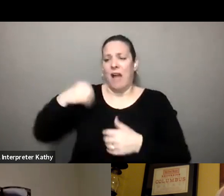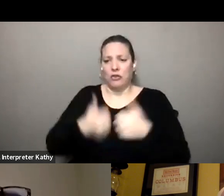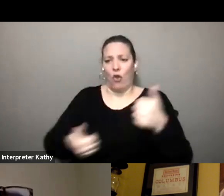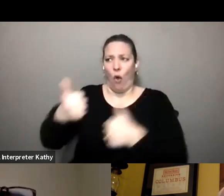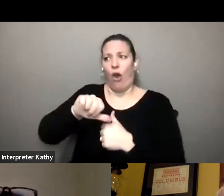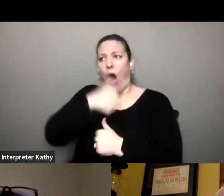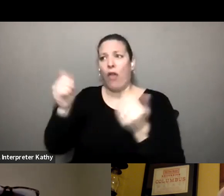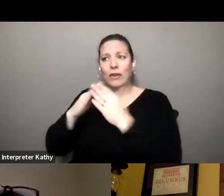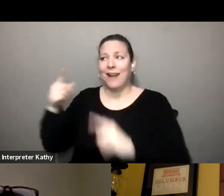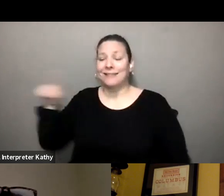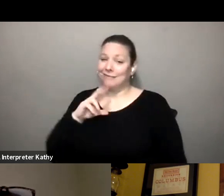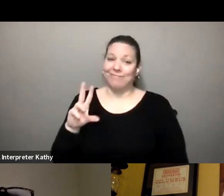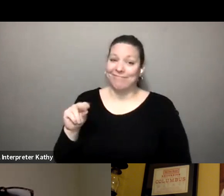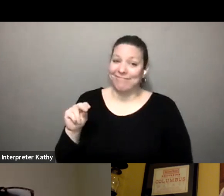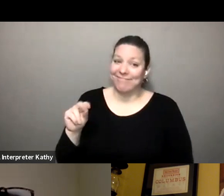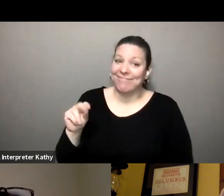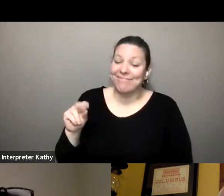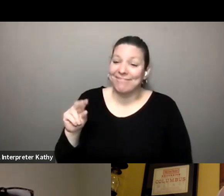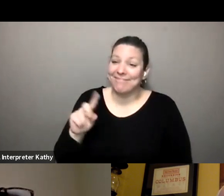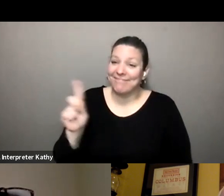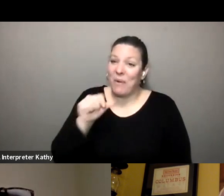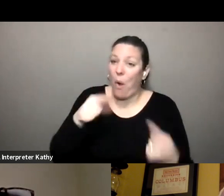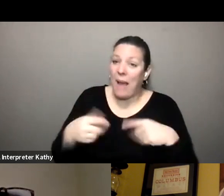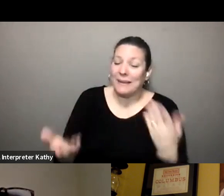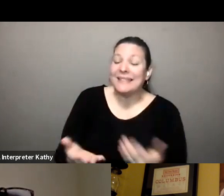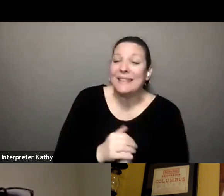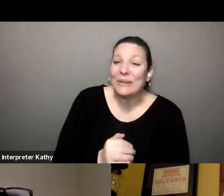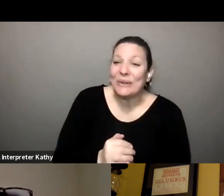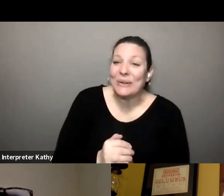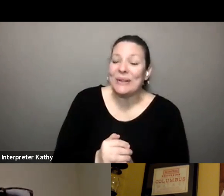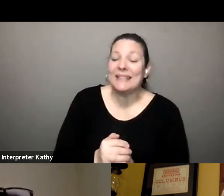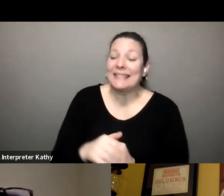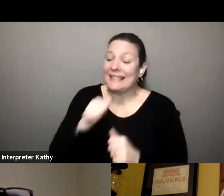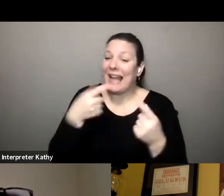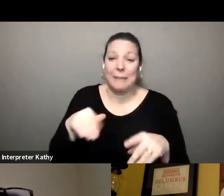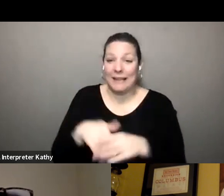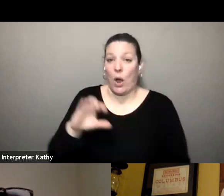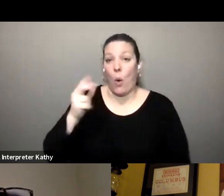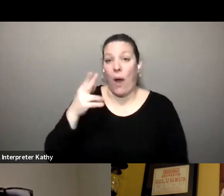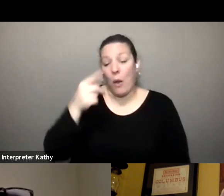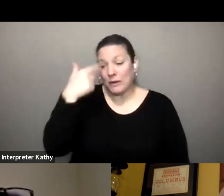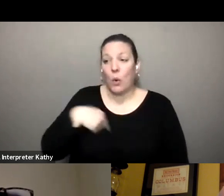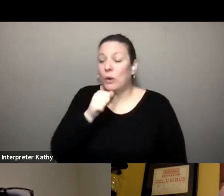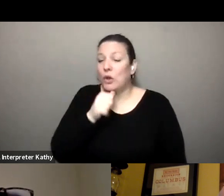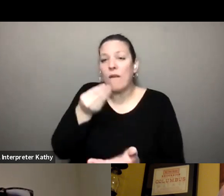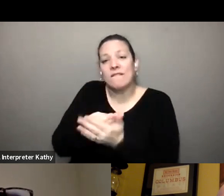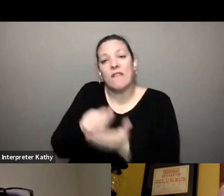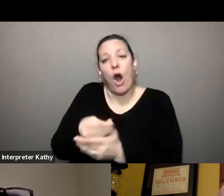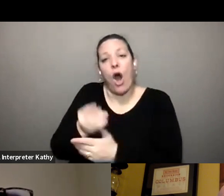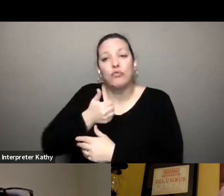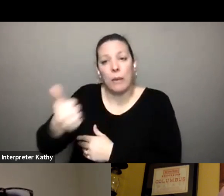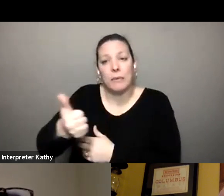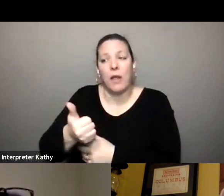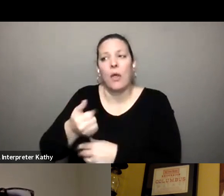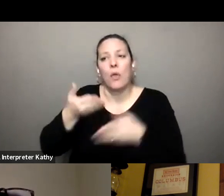no you know you it's it's not going to happen you know we're not it's not going to happen in ohio because we don't fund transit the way it should be